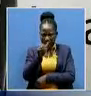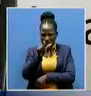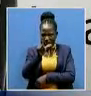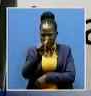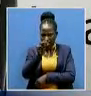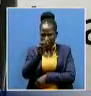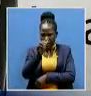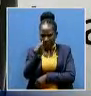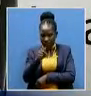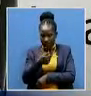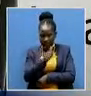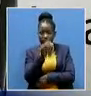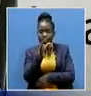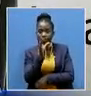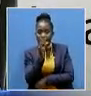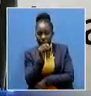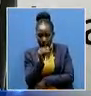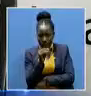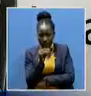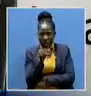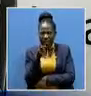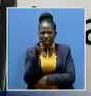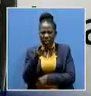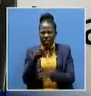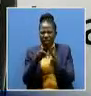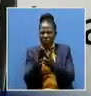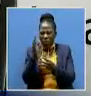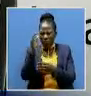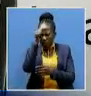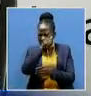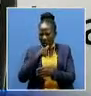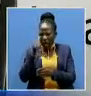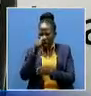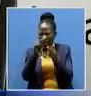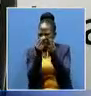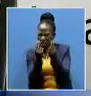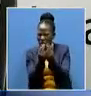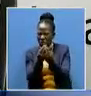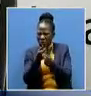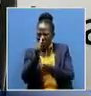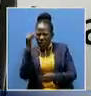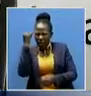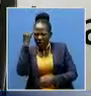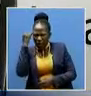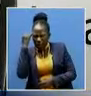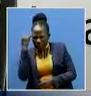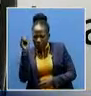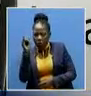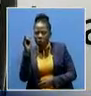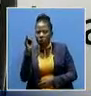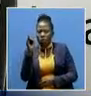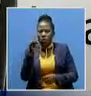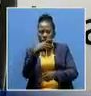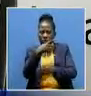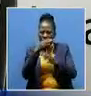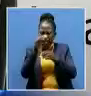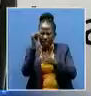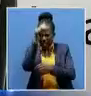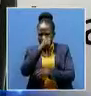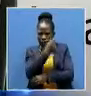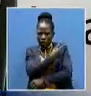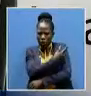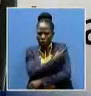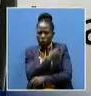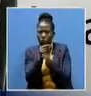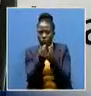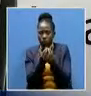Kennedy Malama says this is through the African Union's Initiative African Vaccine Acquisition Trust, AVAT. Dr Malama